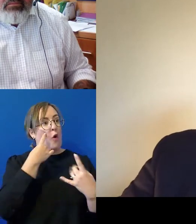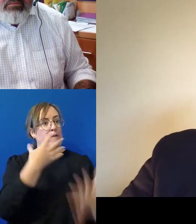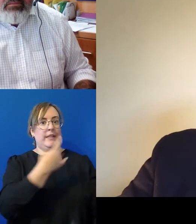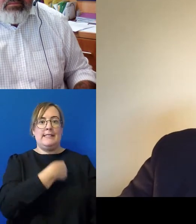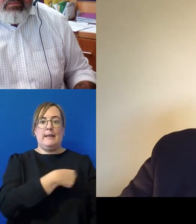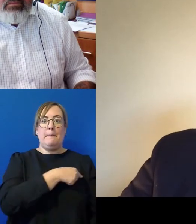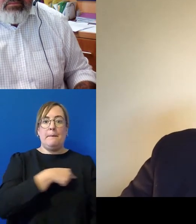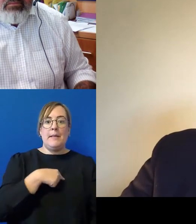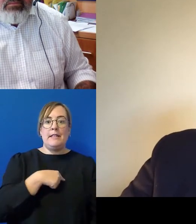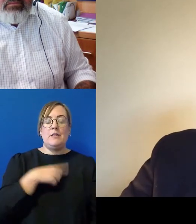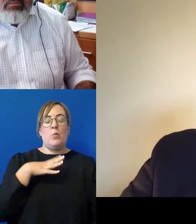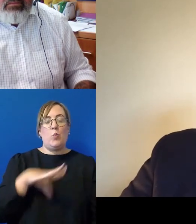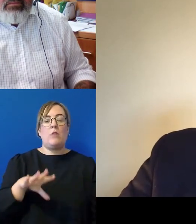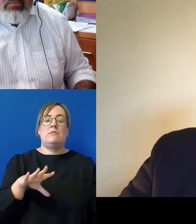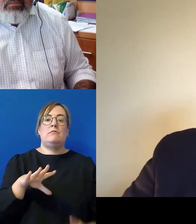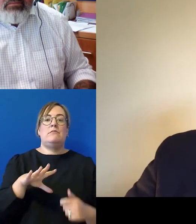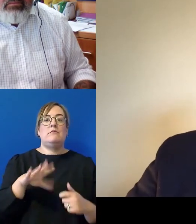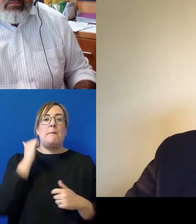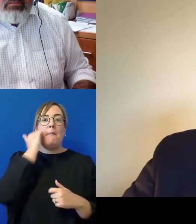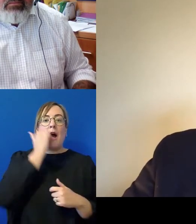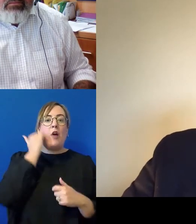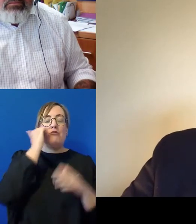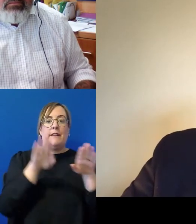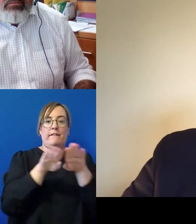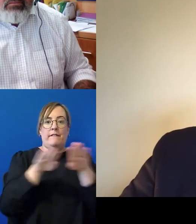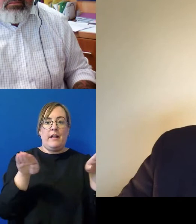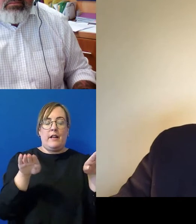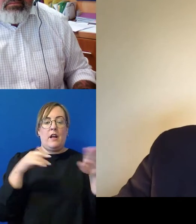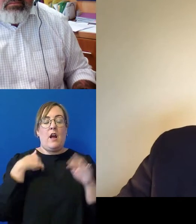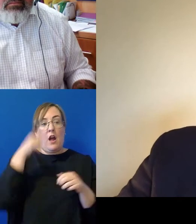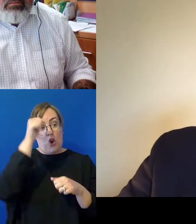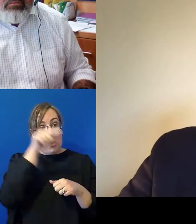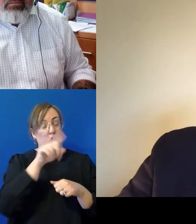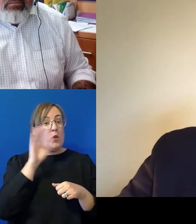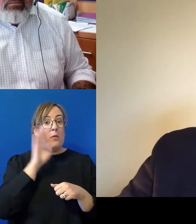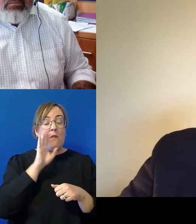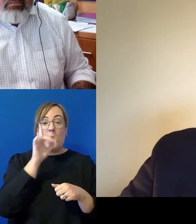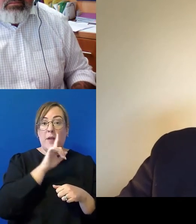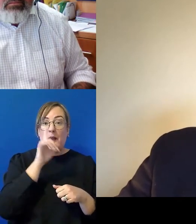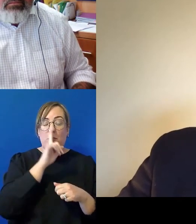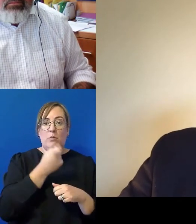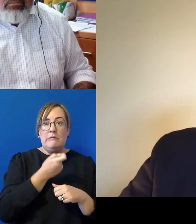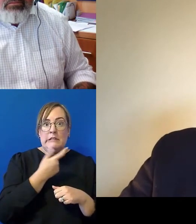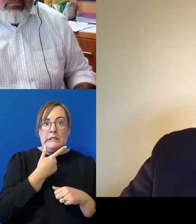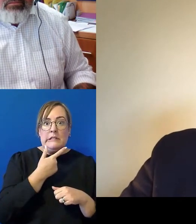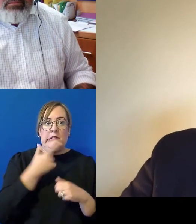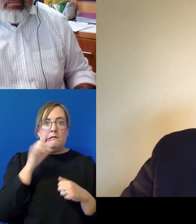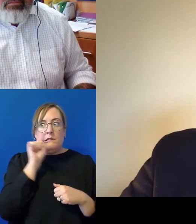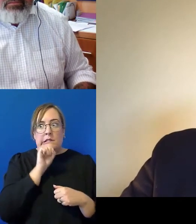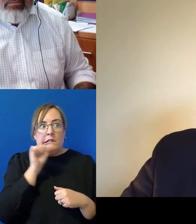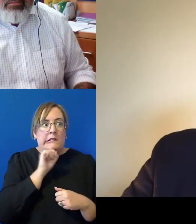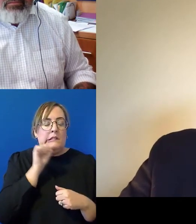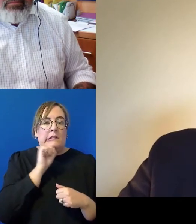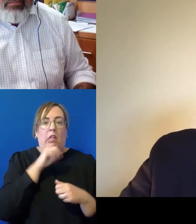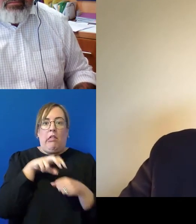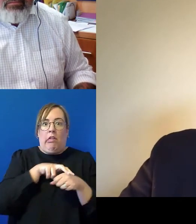getting Māori a better deal I know earlier you were worried that people would be laughing or grimacing or squirming well I don't